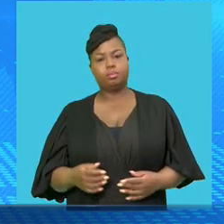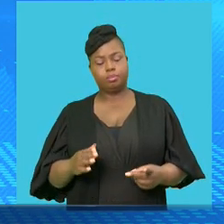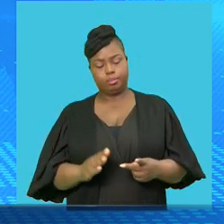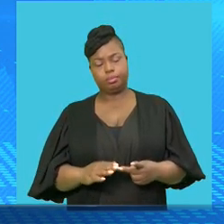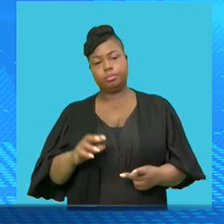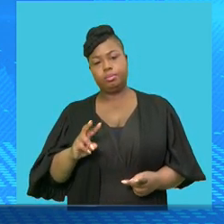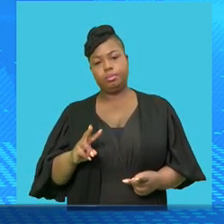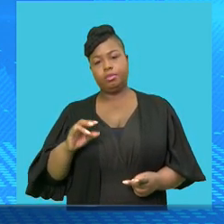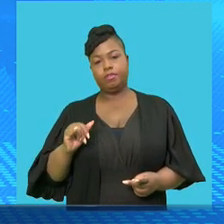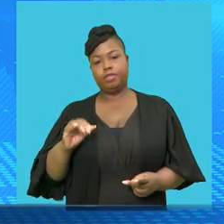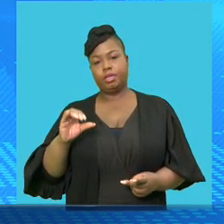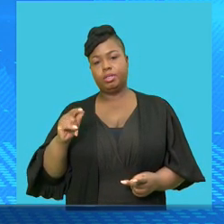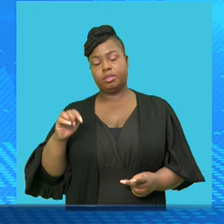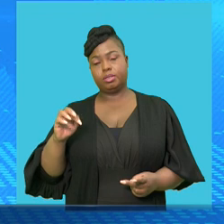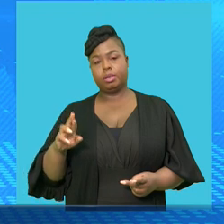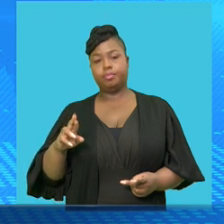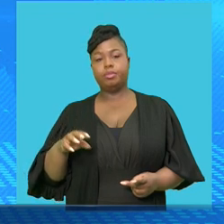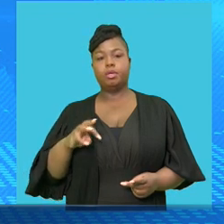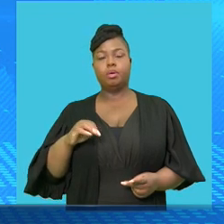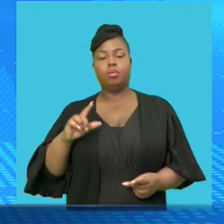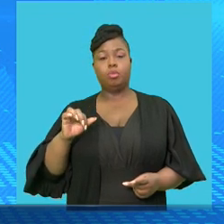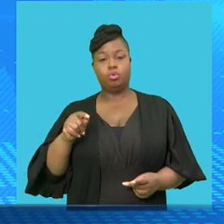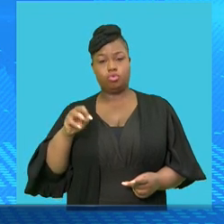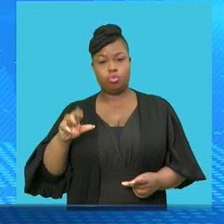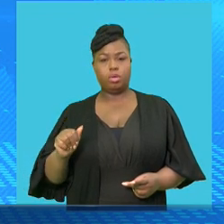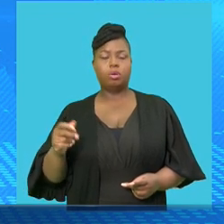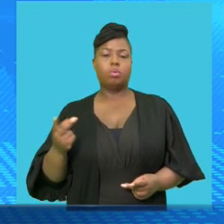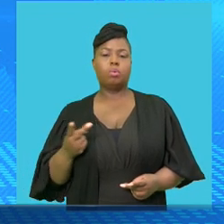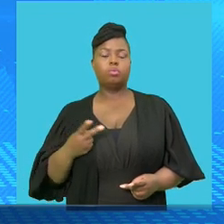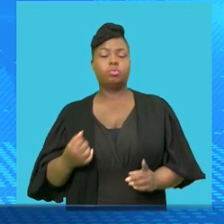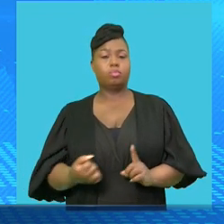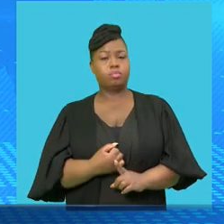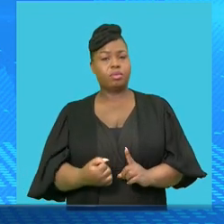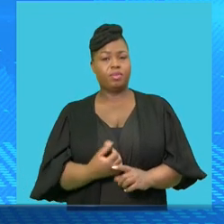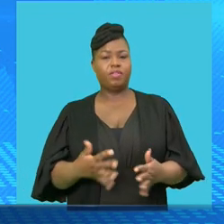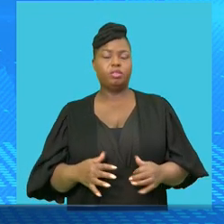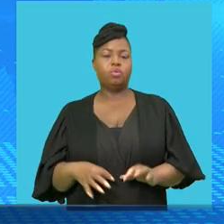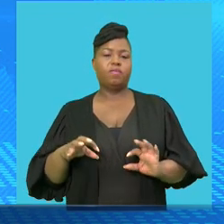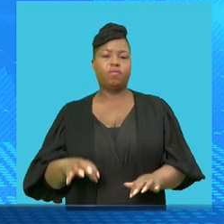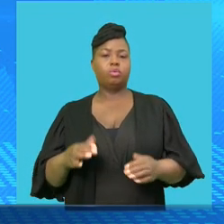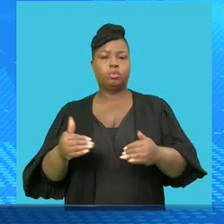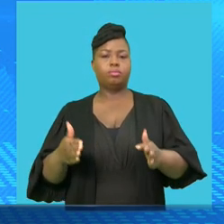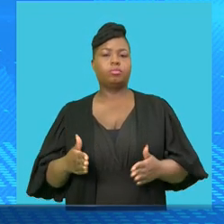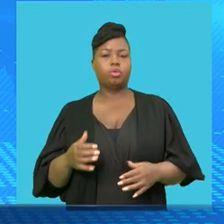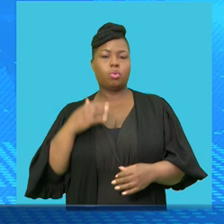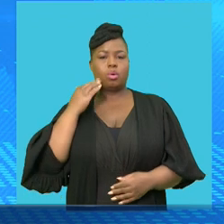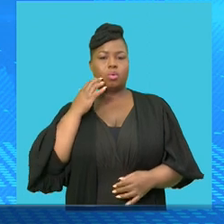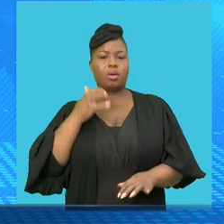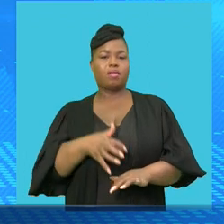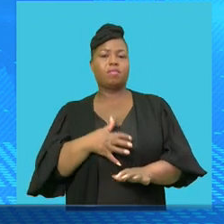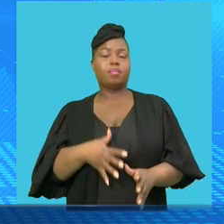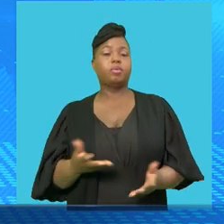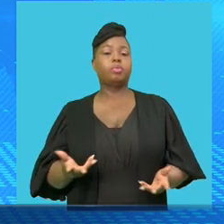of Mr. Victor Mlochoa, who was also beaten up and forced into a coffin by two white farmers in Mpumalanga.